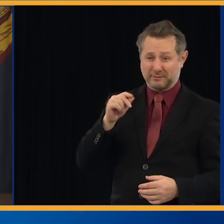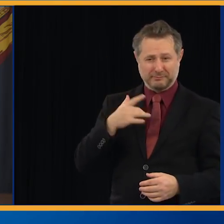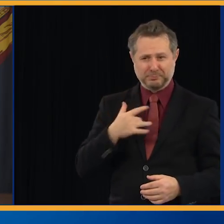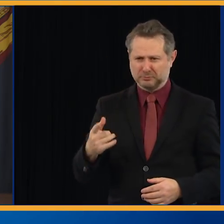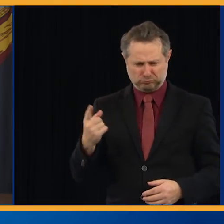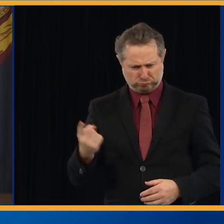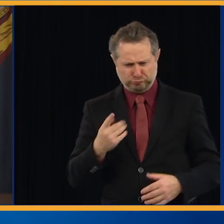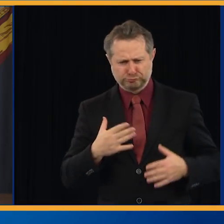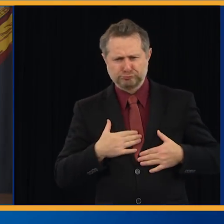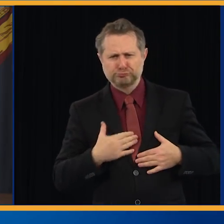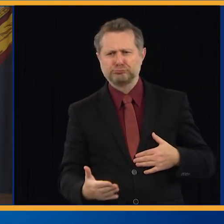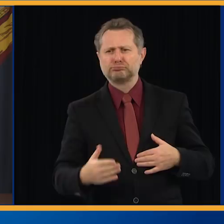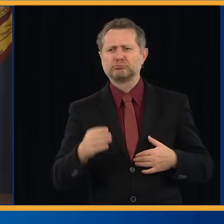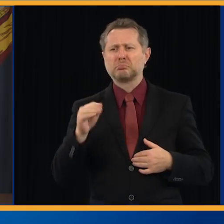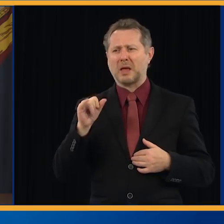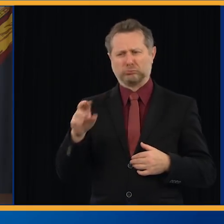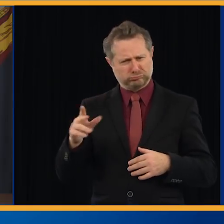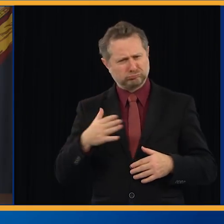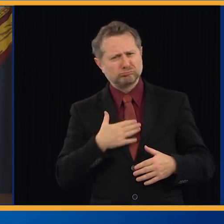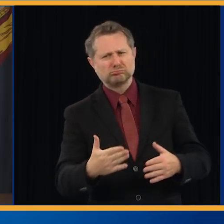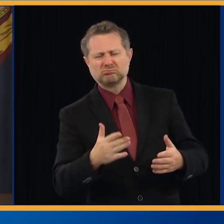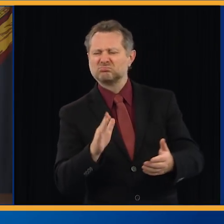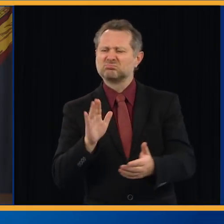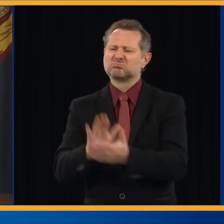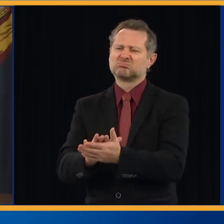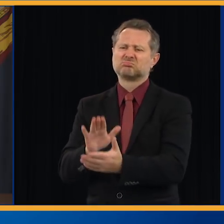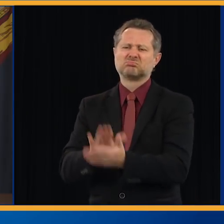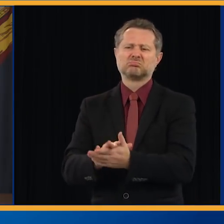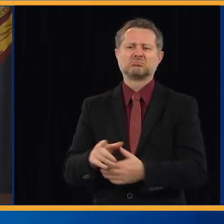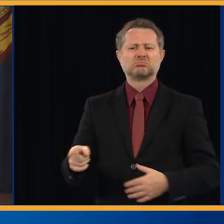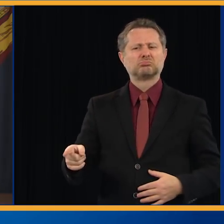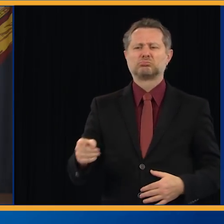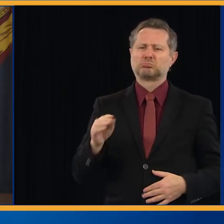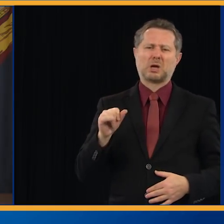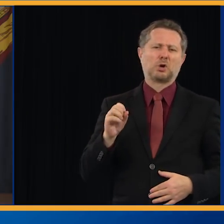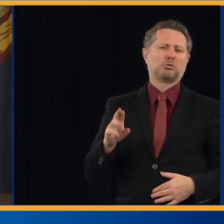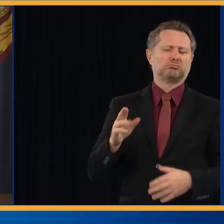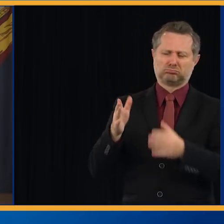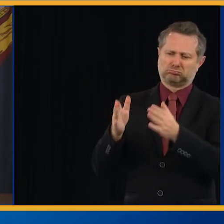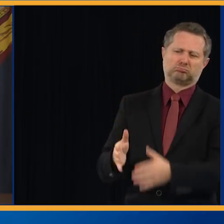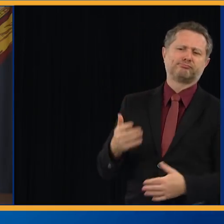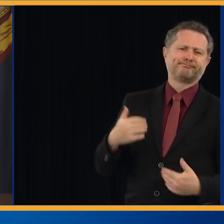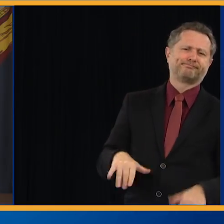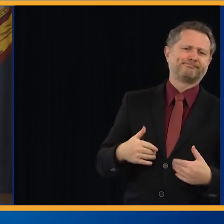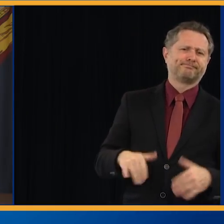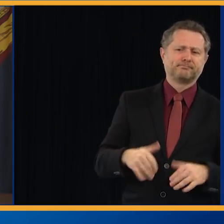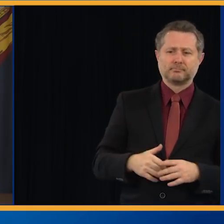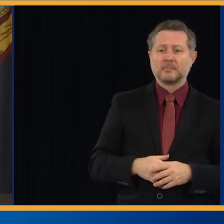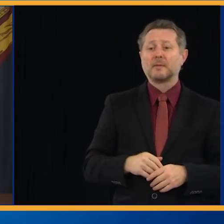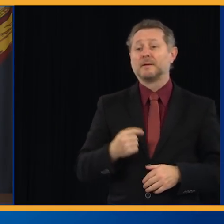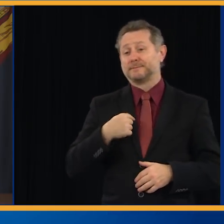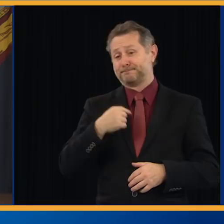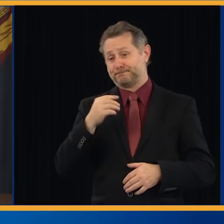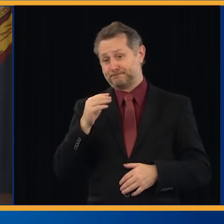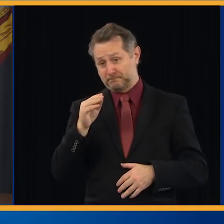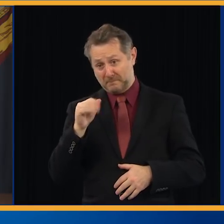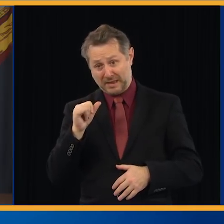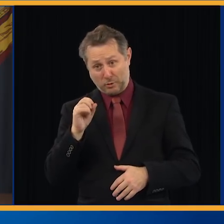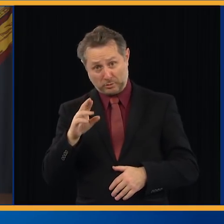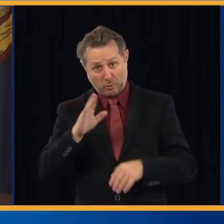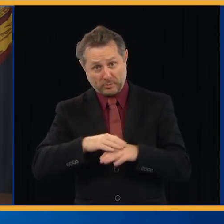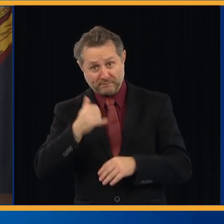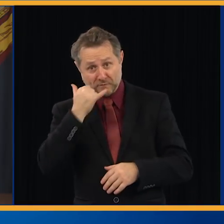up in a big way. And I want to applaud him for it. And I think we have the mayor who is on the telephone